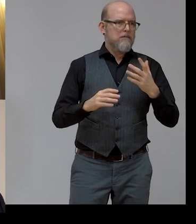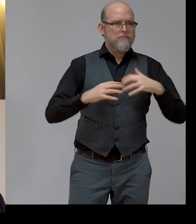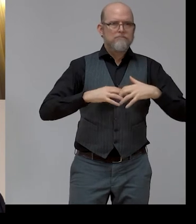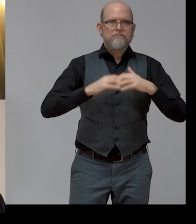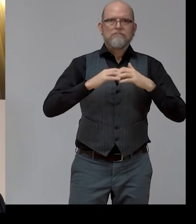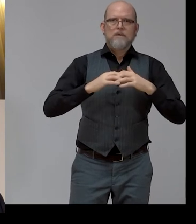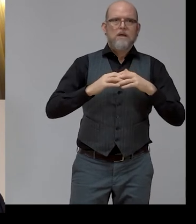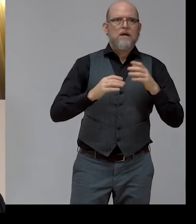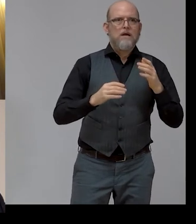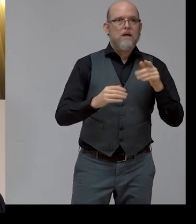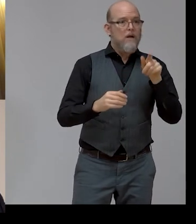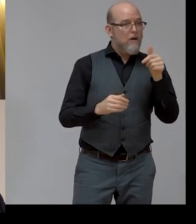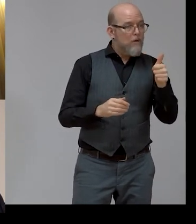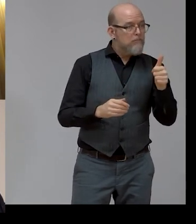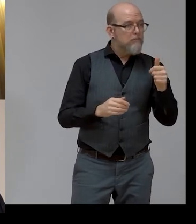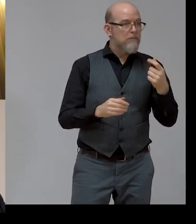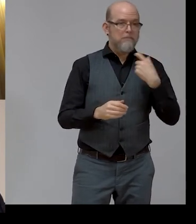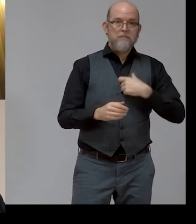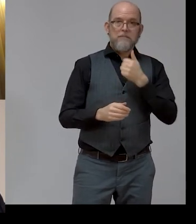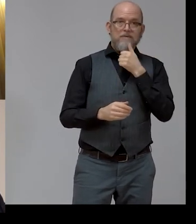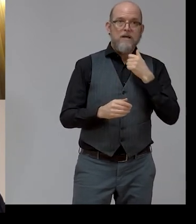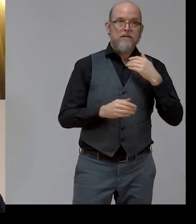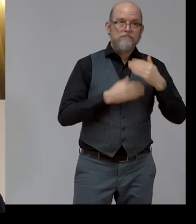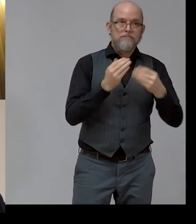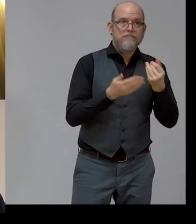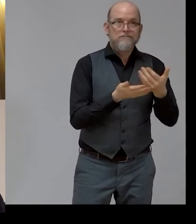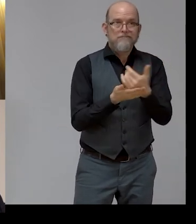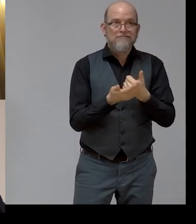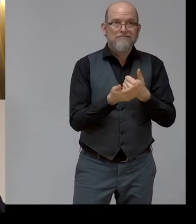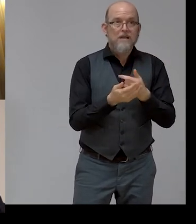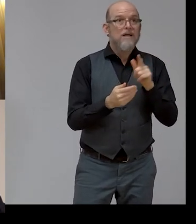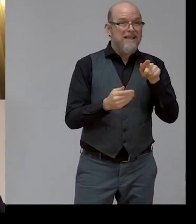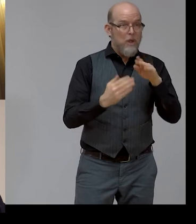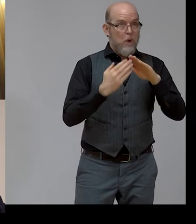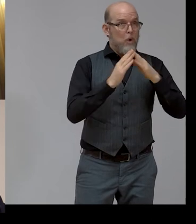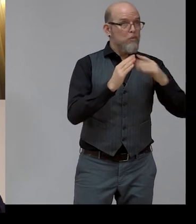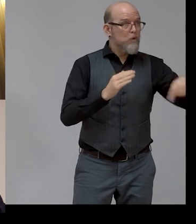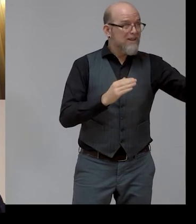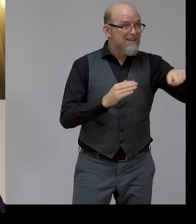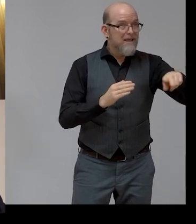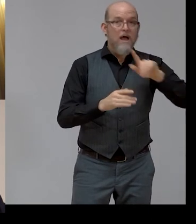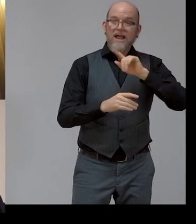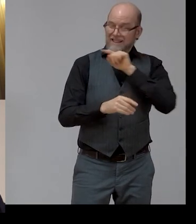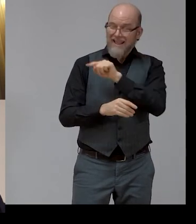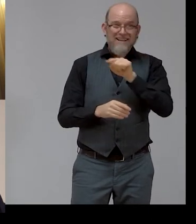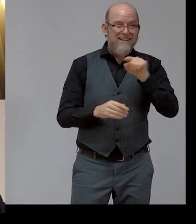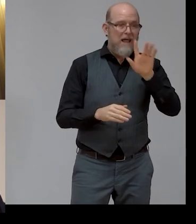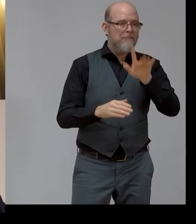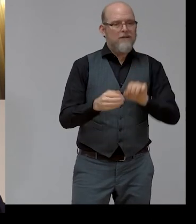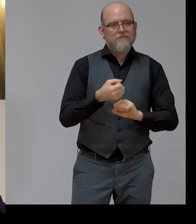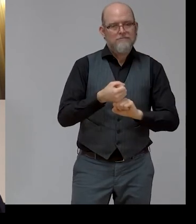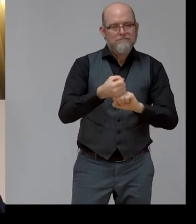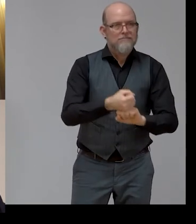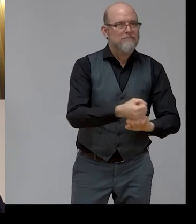foresees community-based supports and a transition away from traditional service paradigms. Very, very